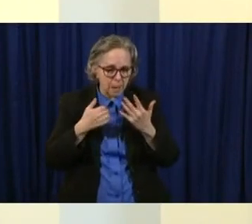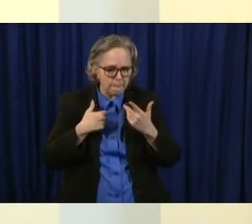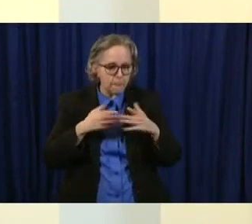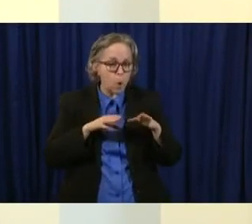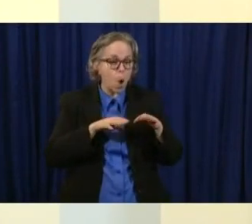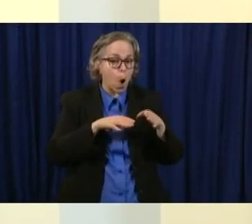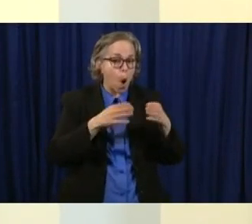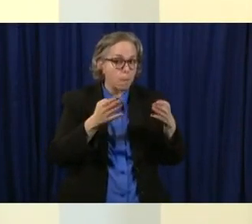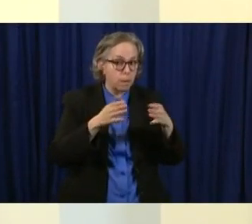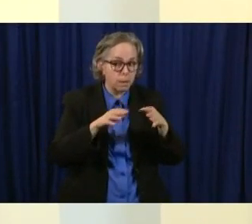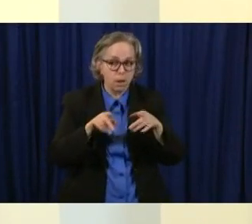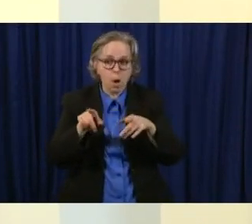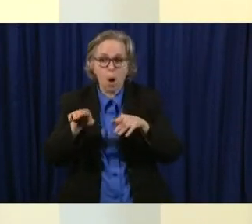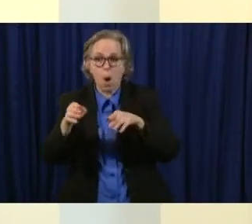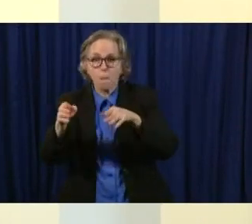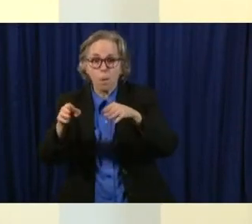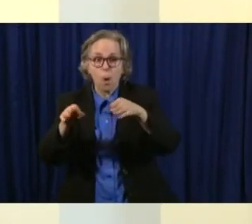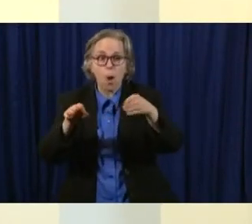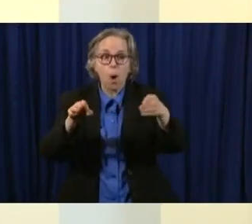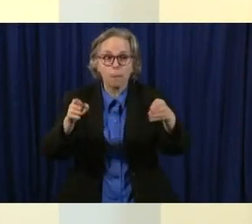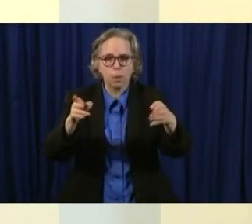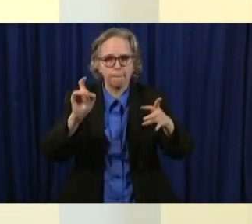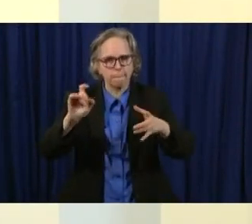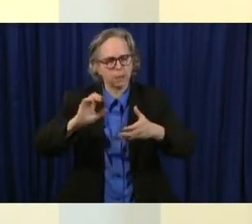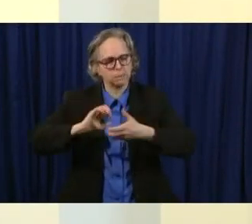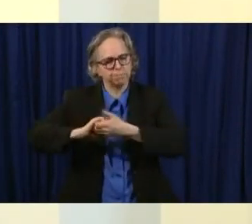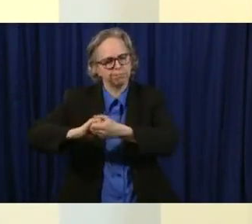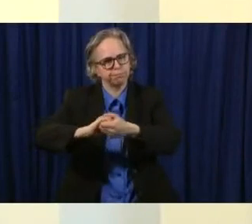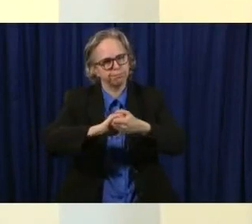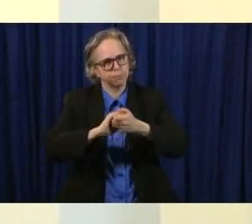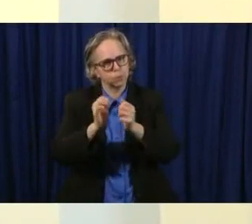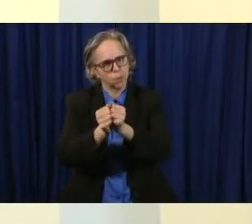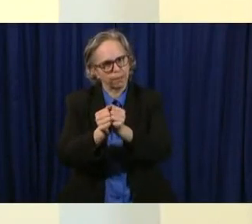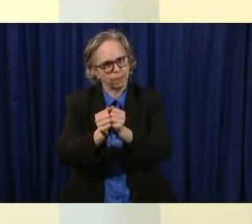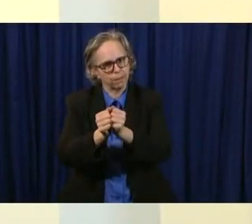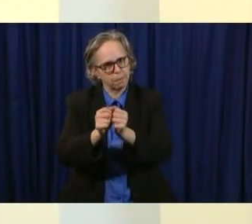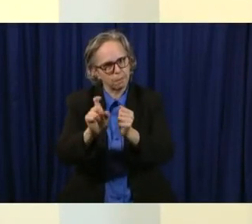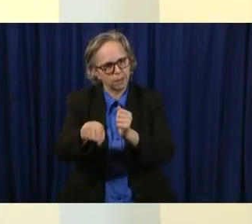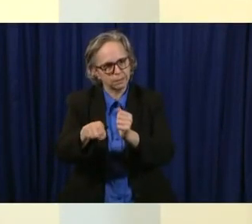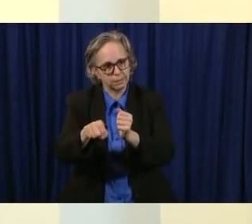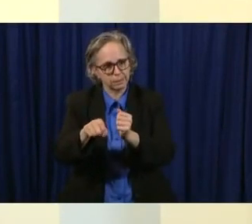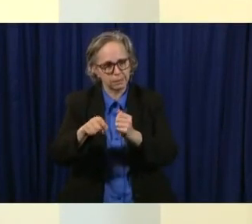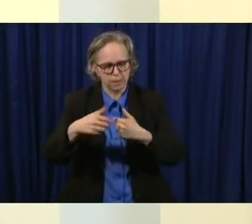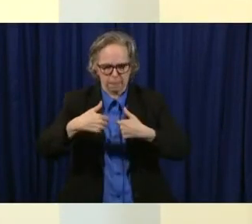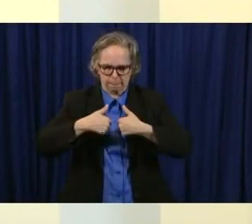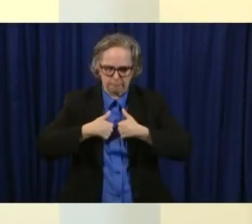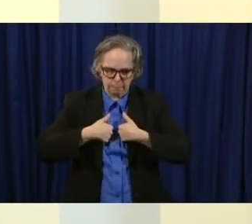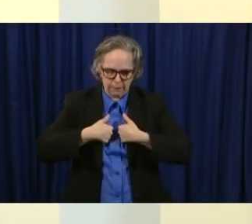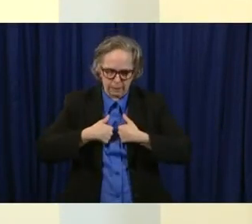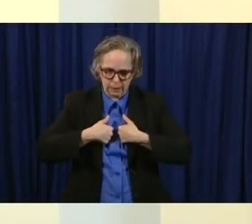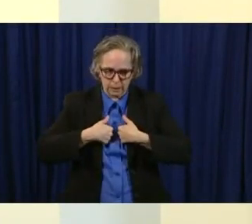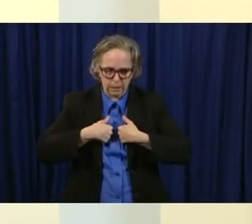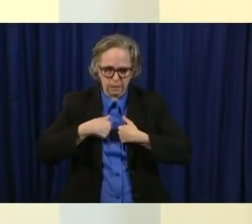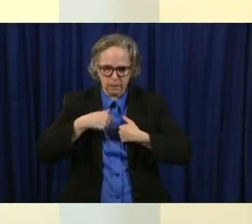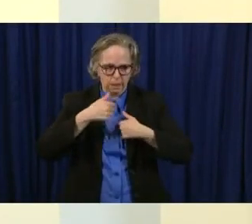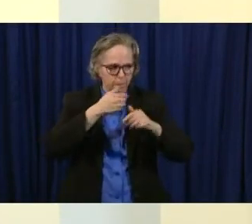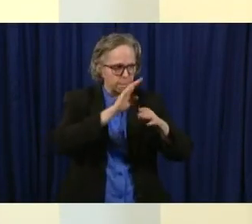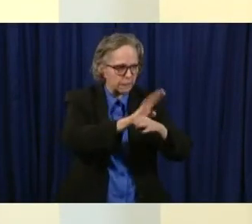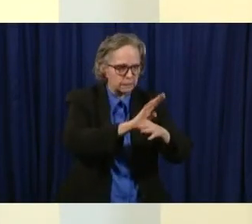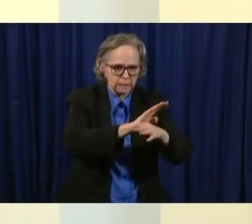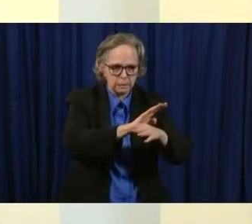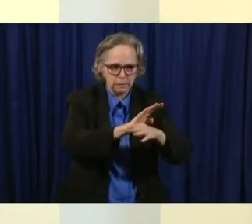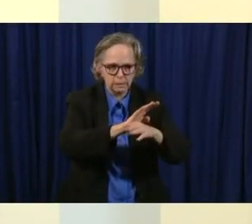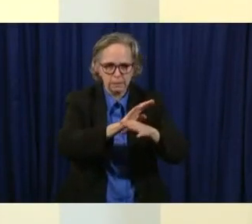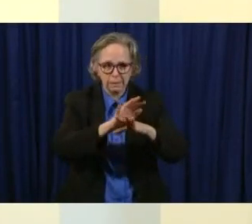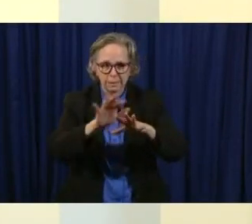that together that's our individual role and each business person we've been giving the best advice we can to businesses about how to